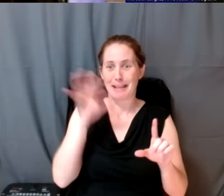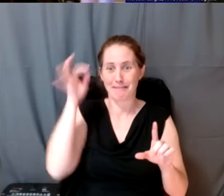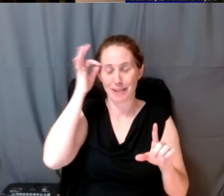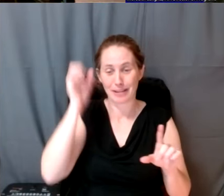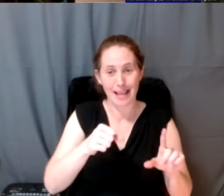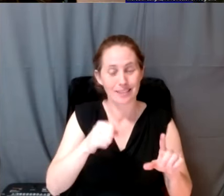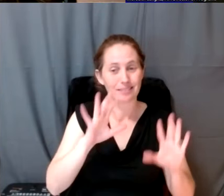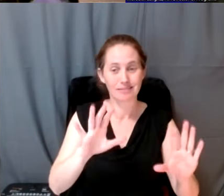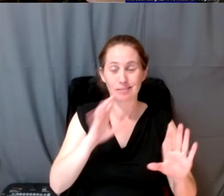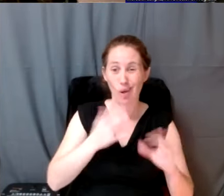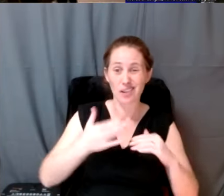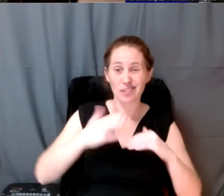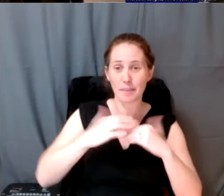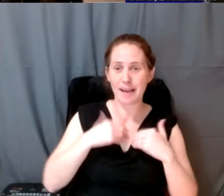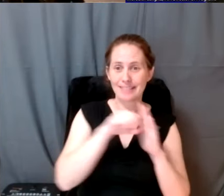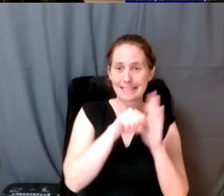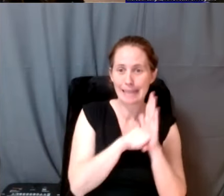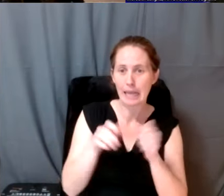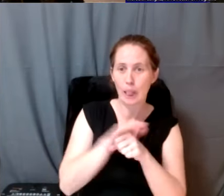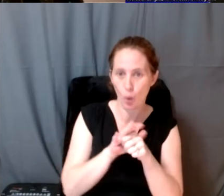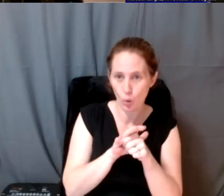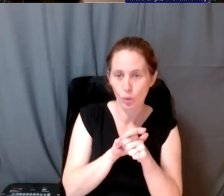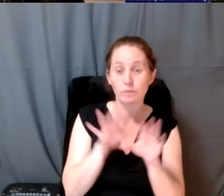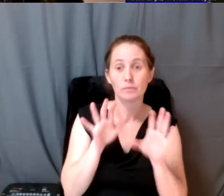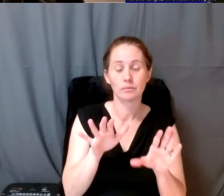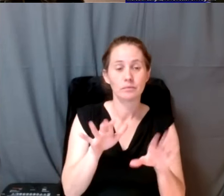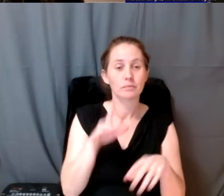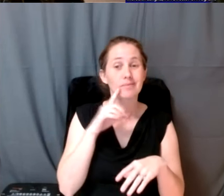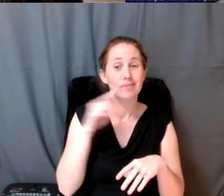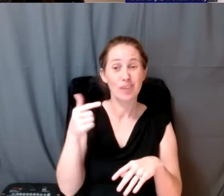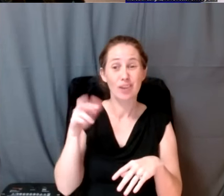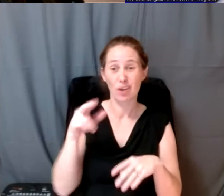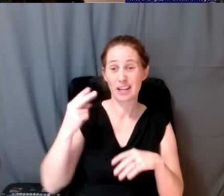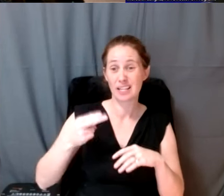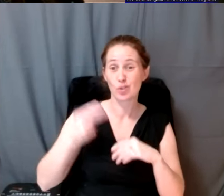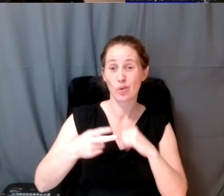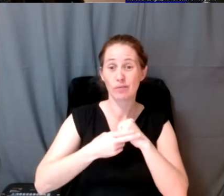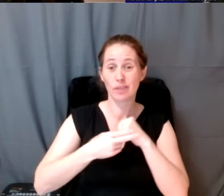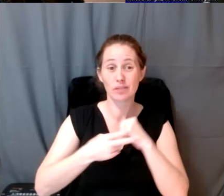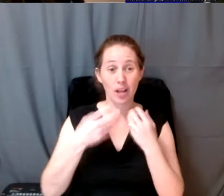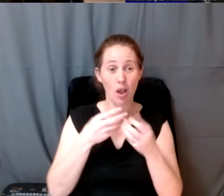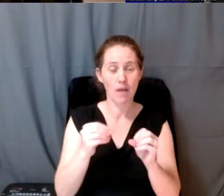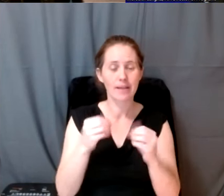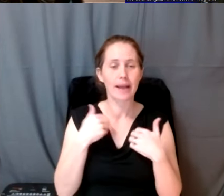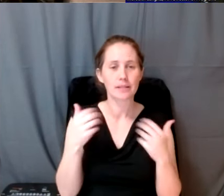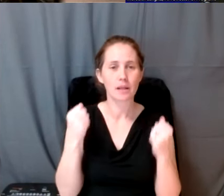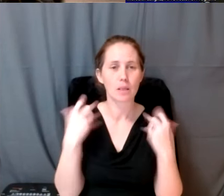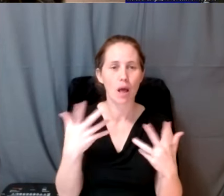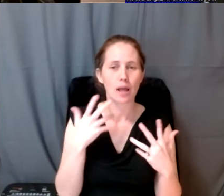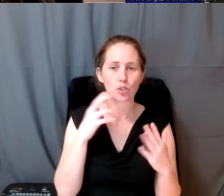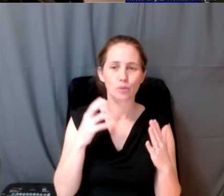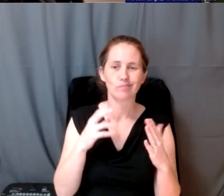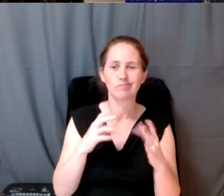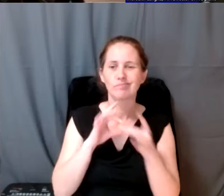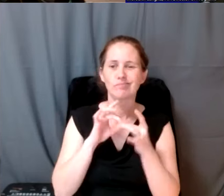You know, on top of that, there's state and local. In fact, the Grand Ronde Historic Preservation Office does a lot to build what it